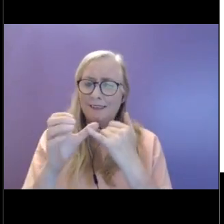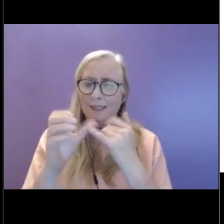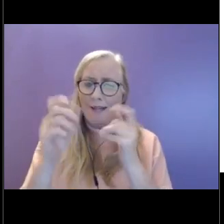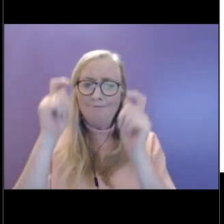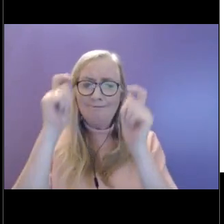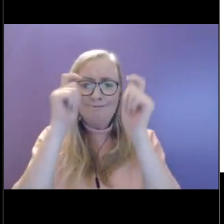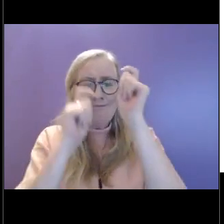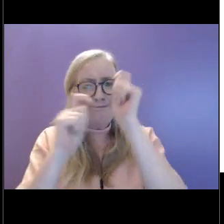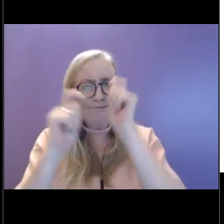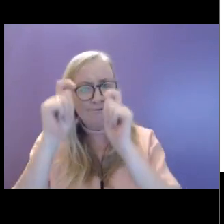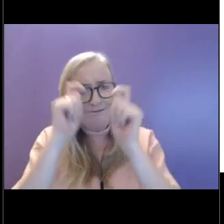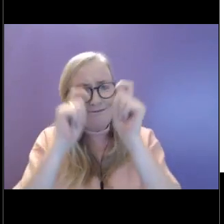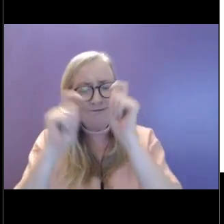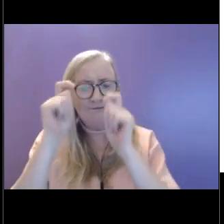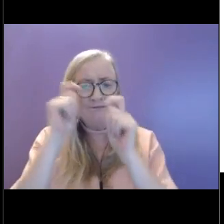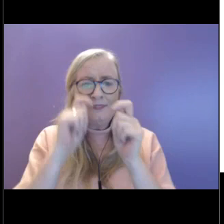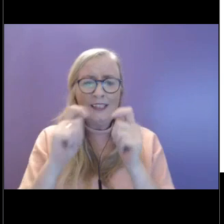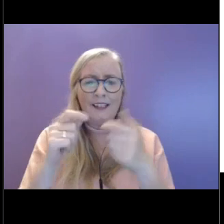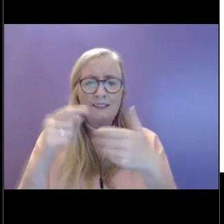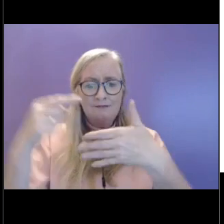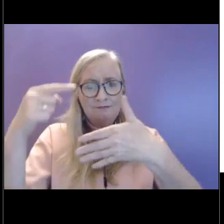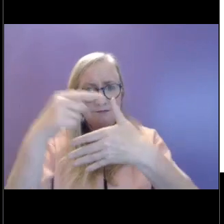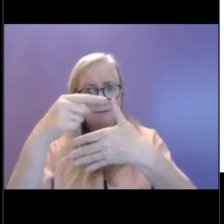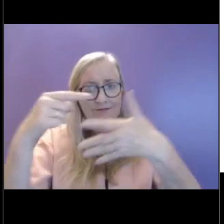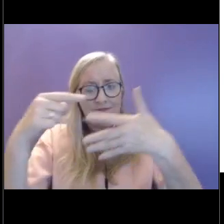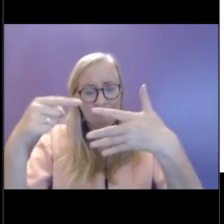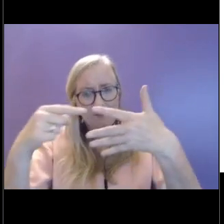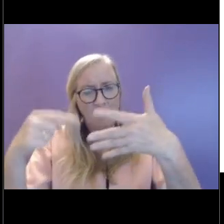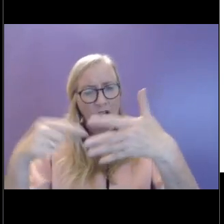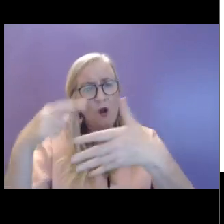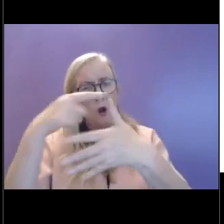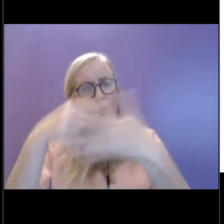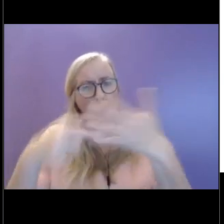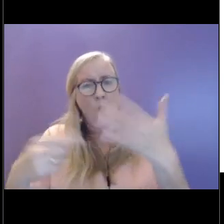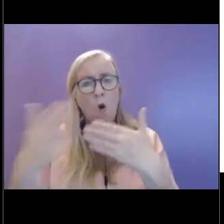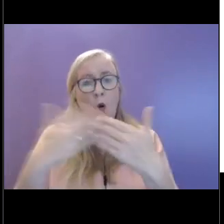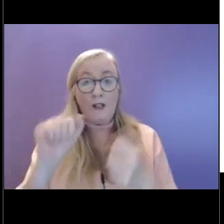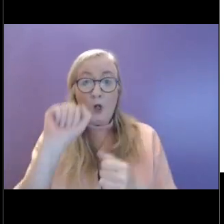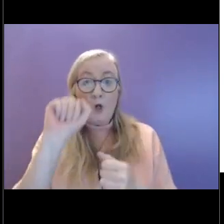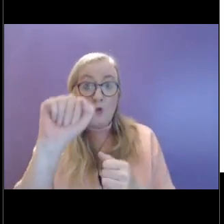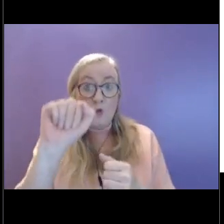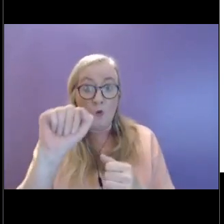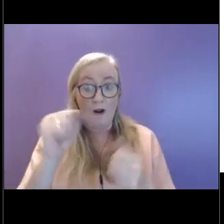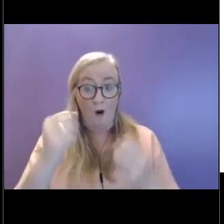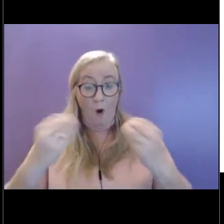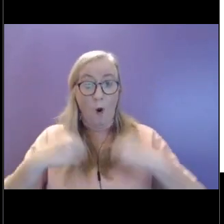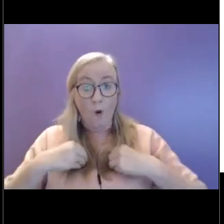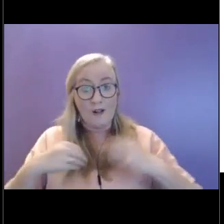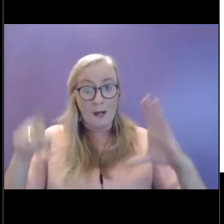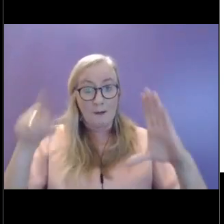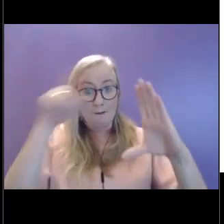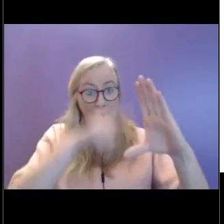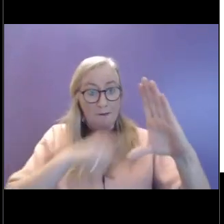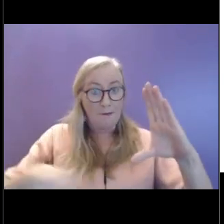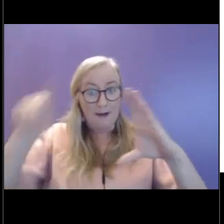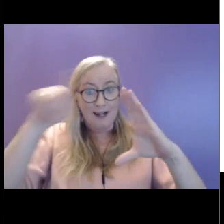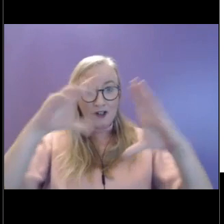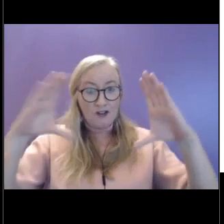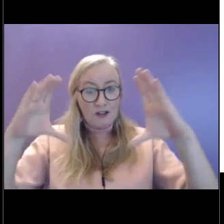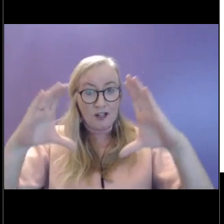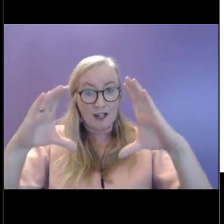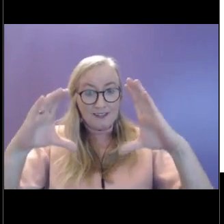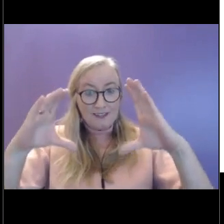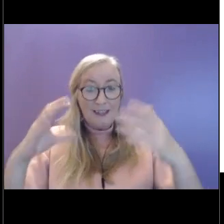about each of these areas and what would your pie chart look like? So in connecting, what helps you to